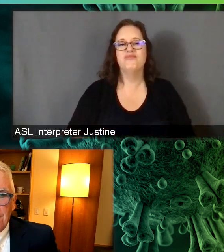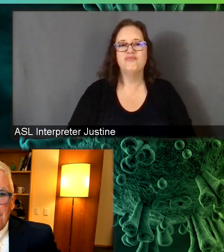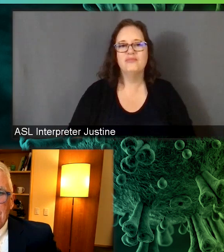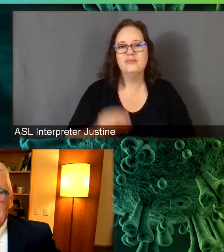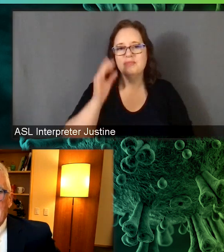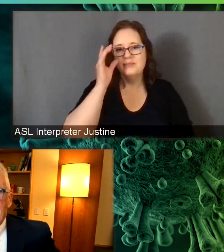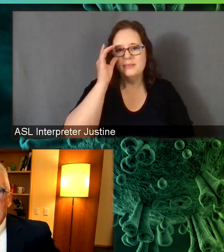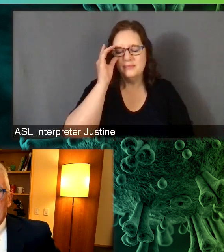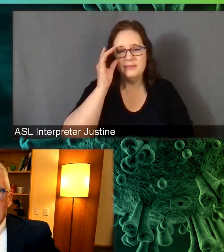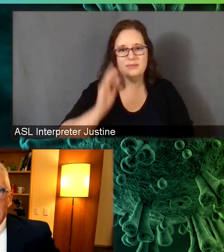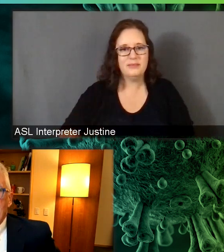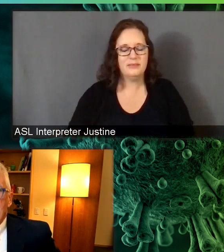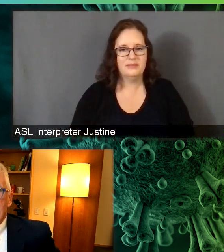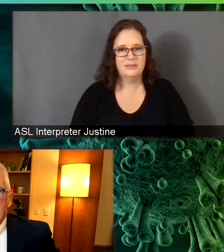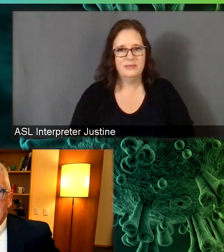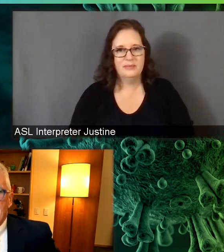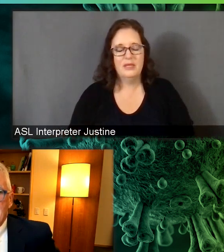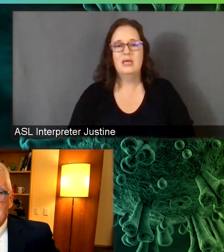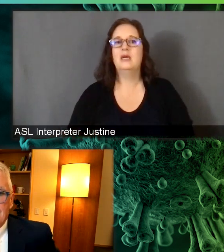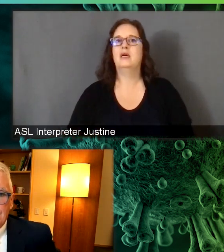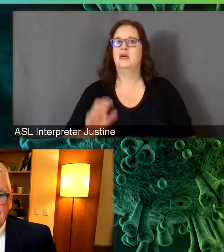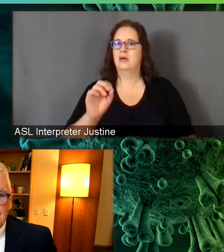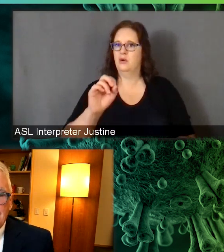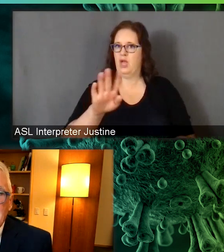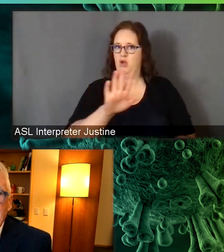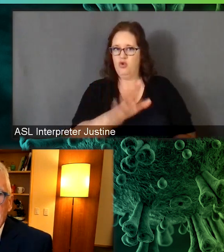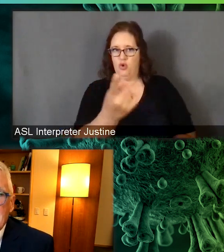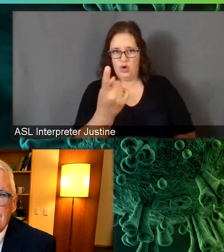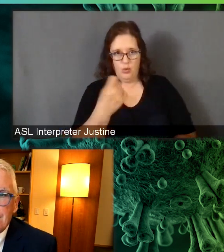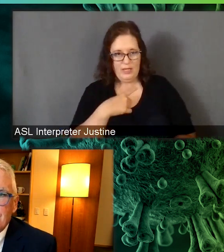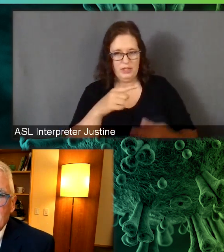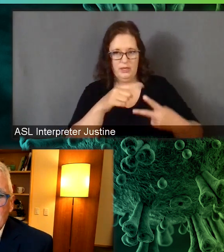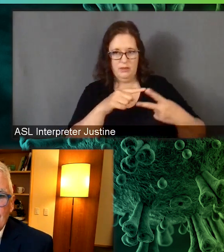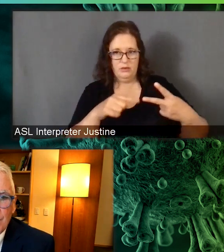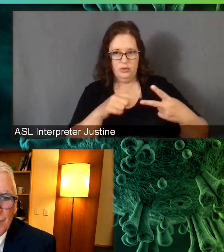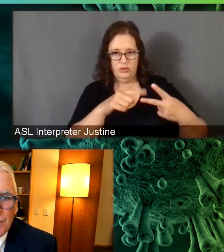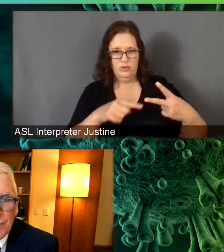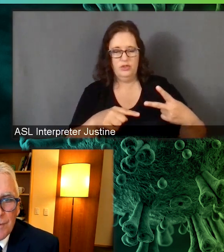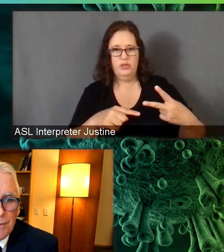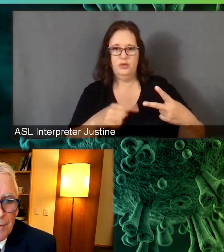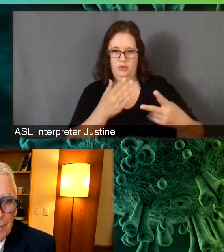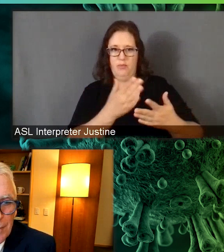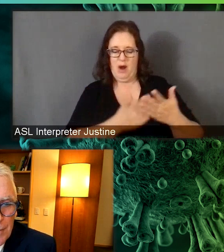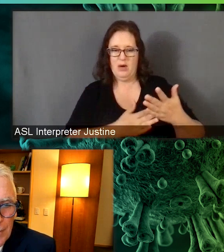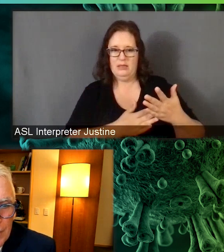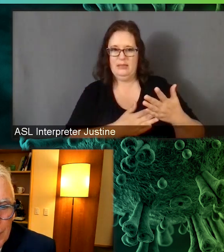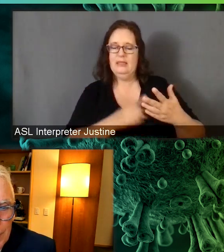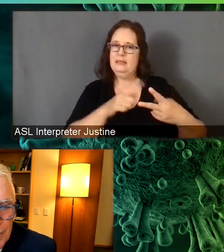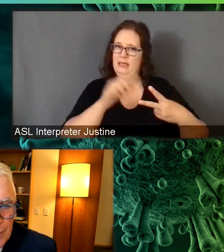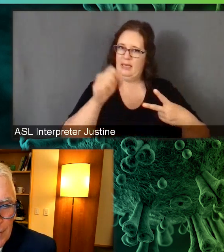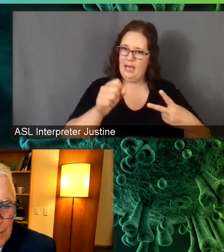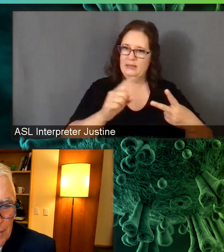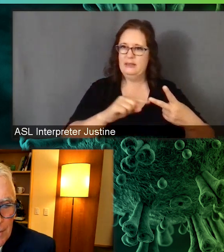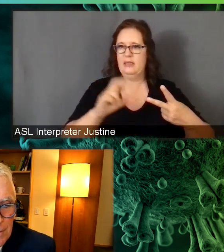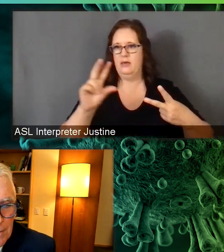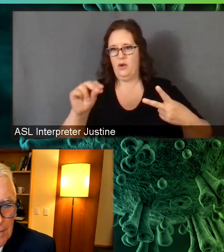question has sort of two parts to it. think in some ways, yes, in some ways, no. I'll start with no, because